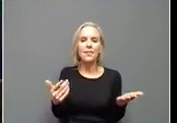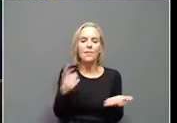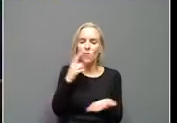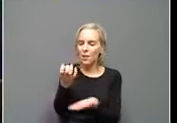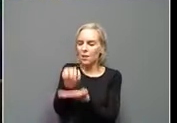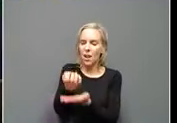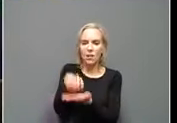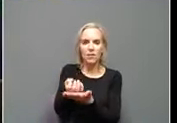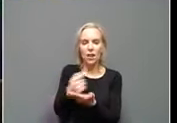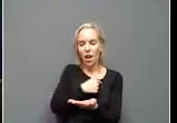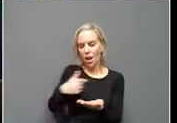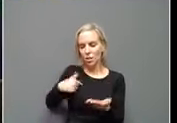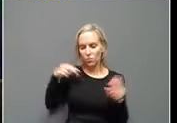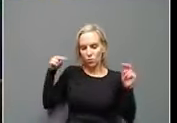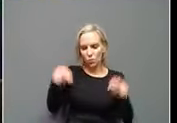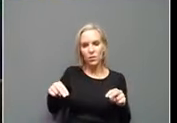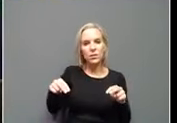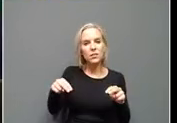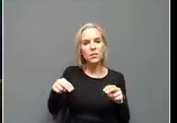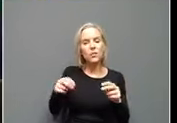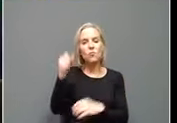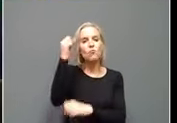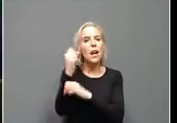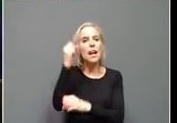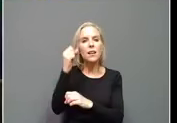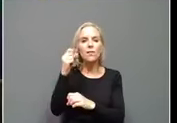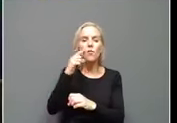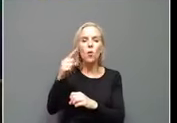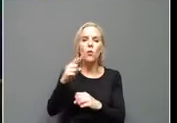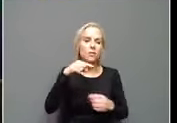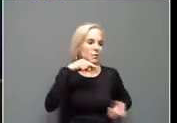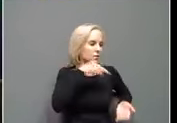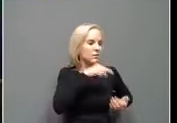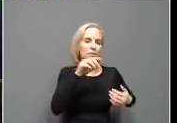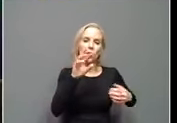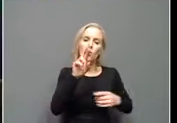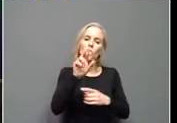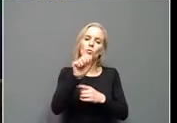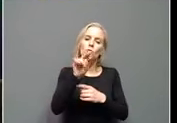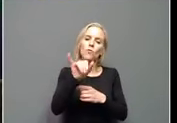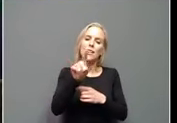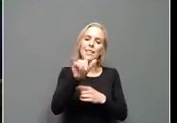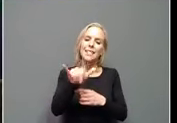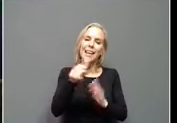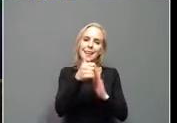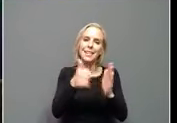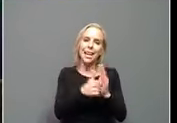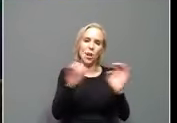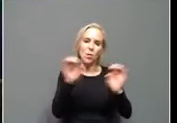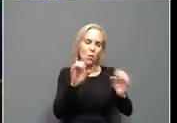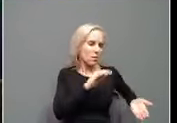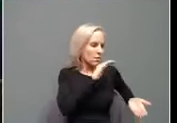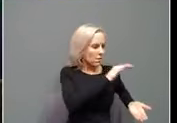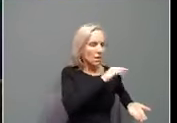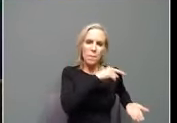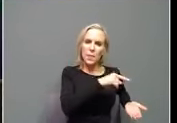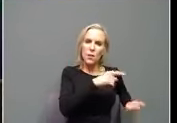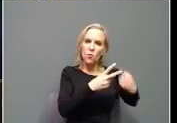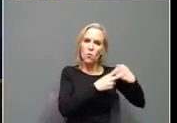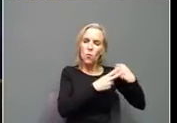at, um, uh, record, uh, rainy day account because of an anticipated, uh, surplus us with a